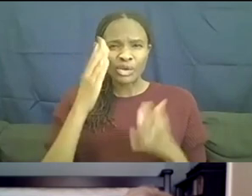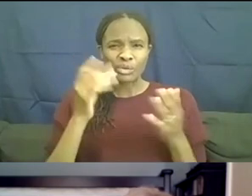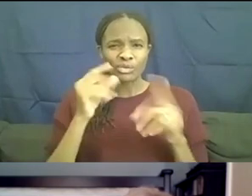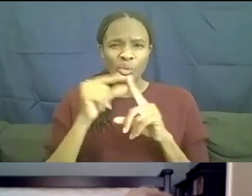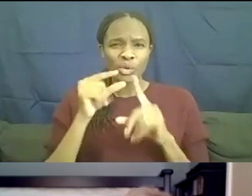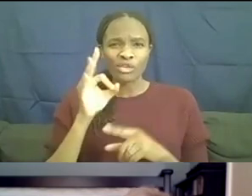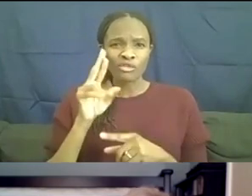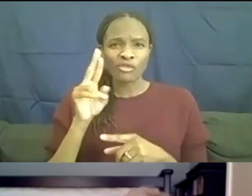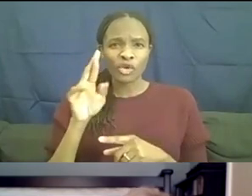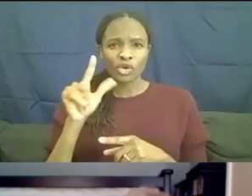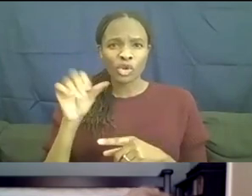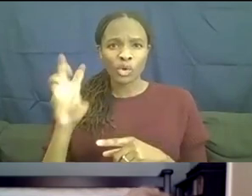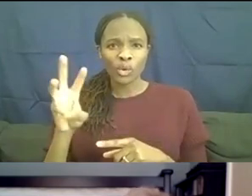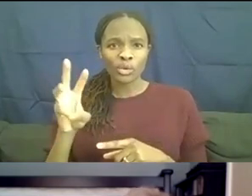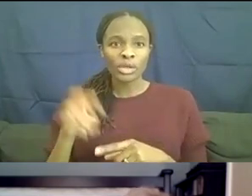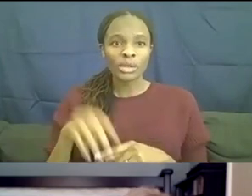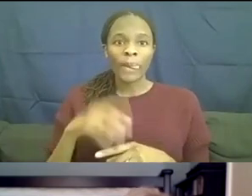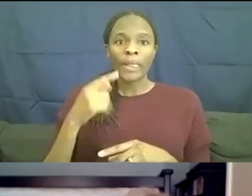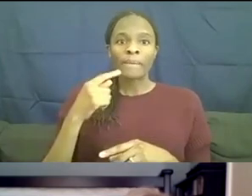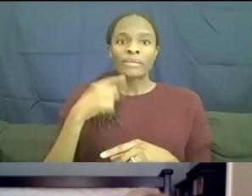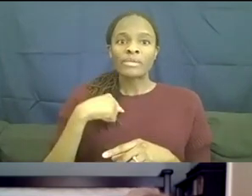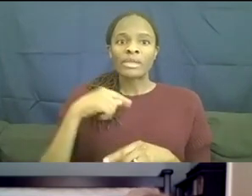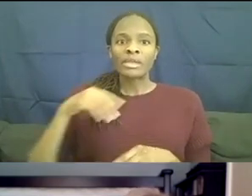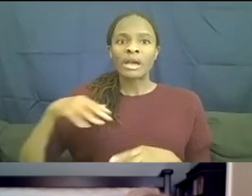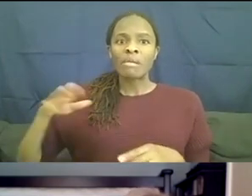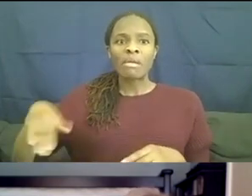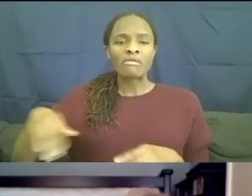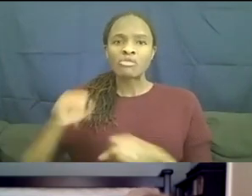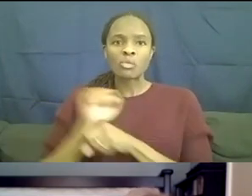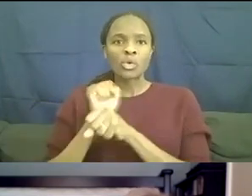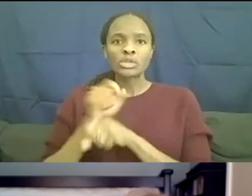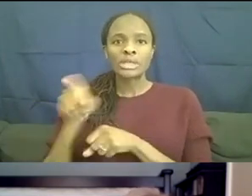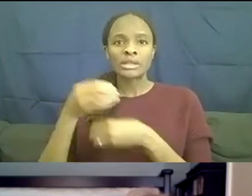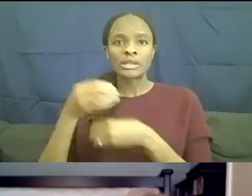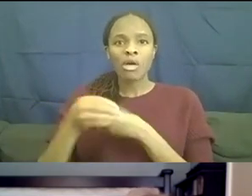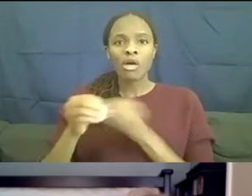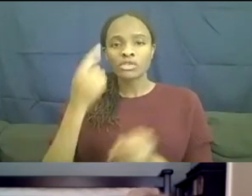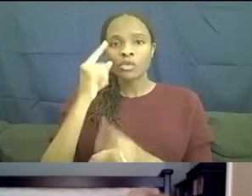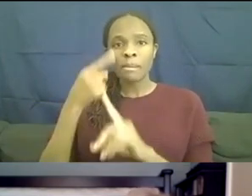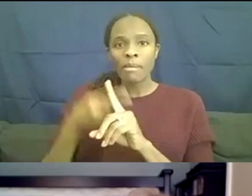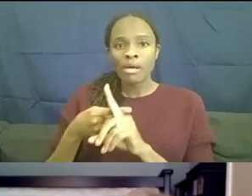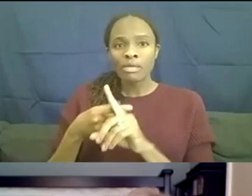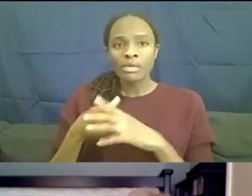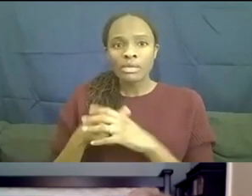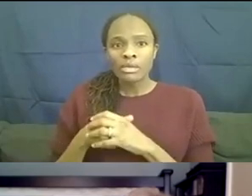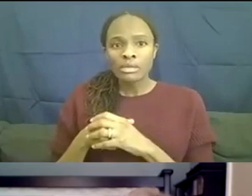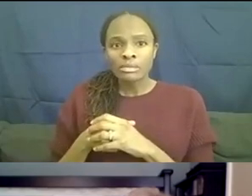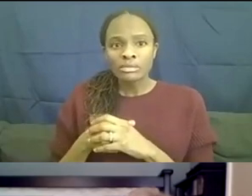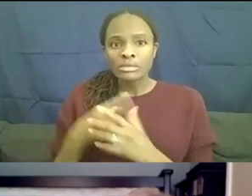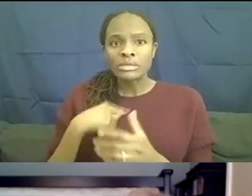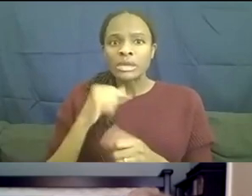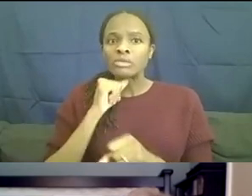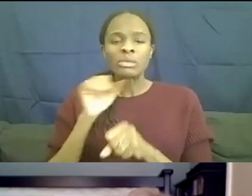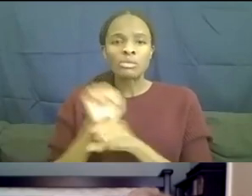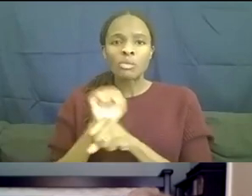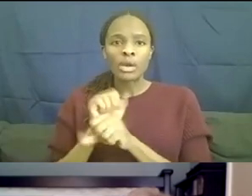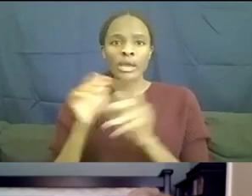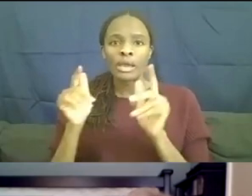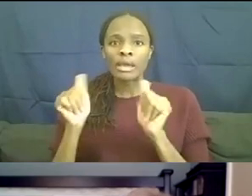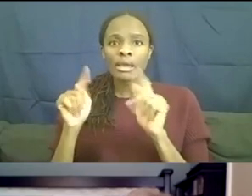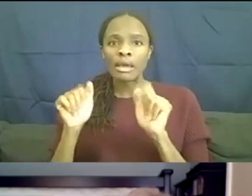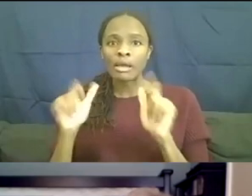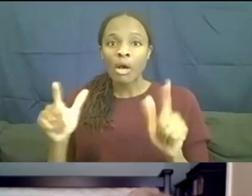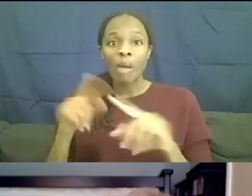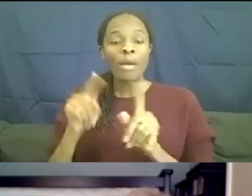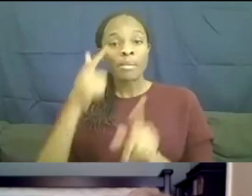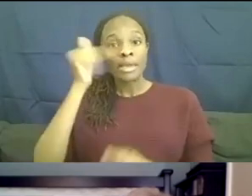the office for like a month, they closed the office. So I haven't been working at all, but thanks to my great boss,